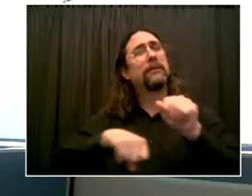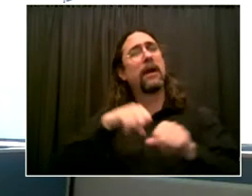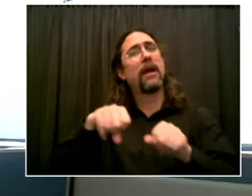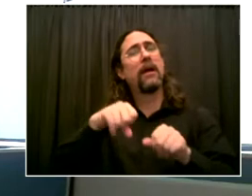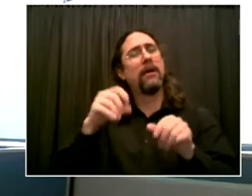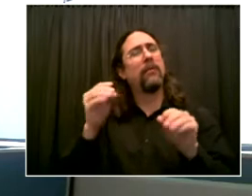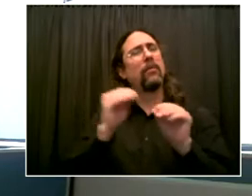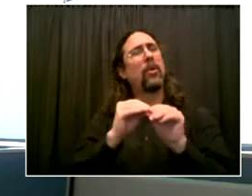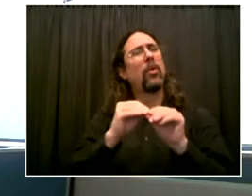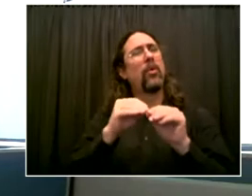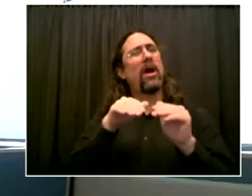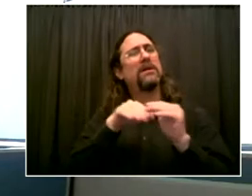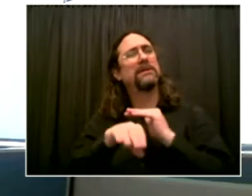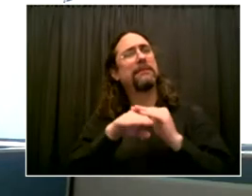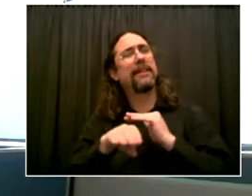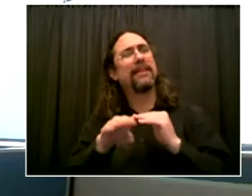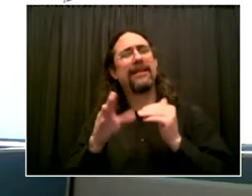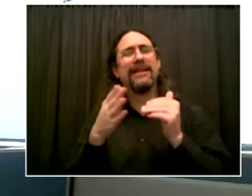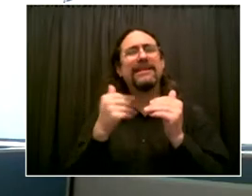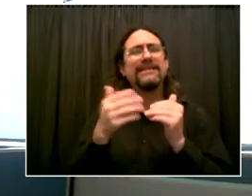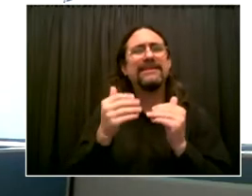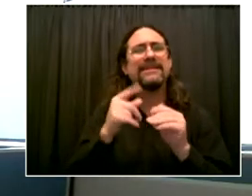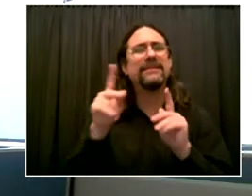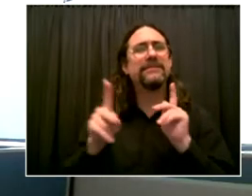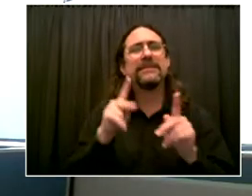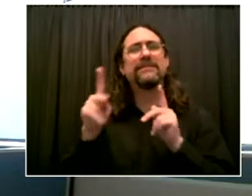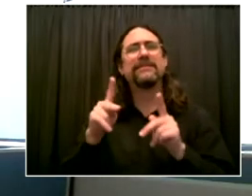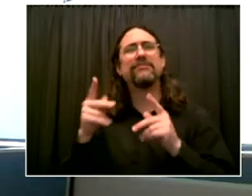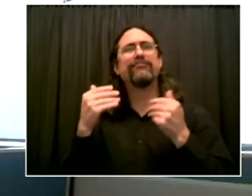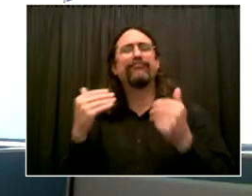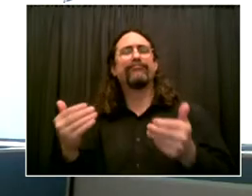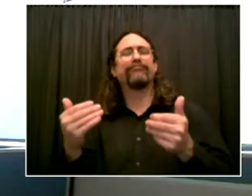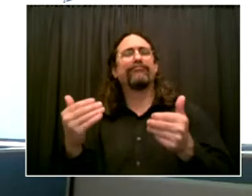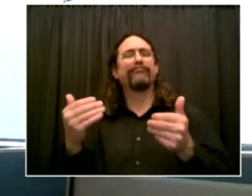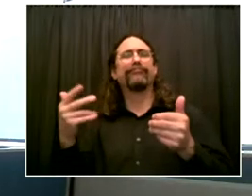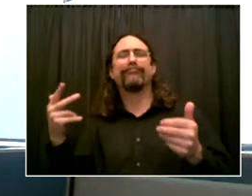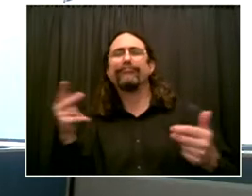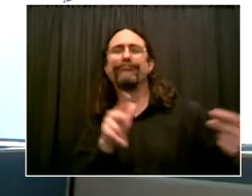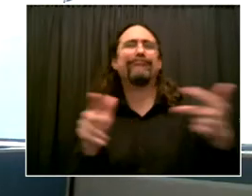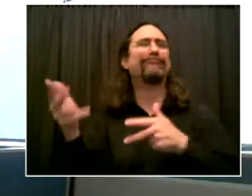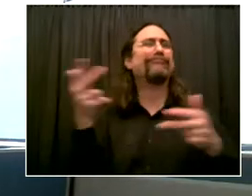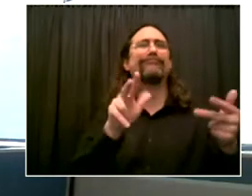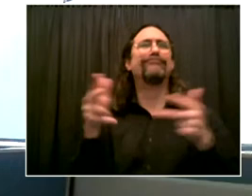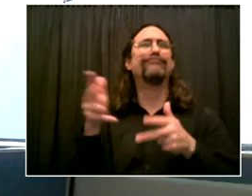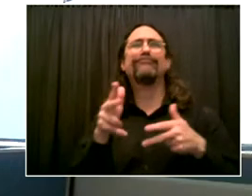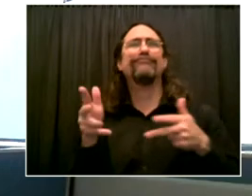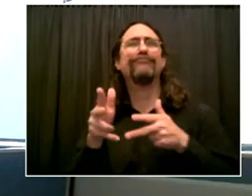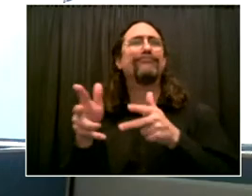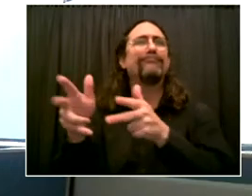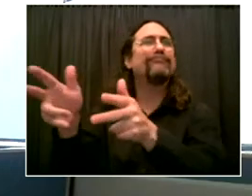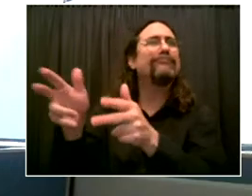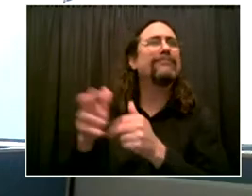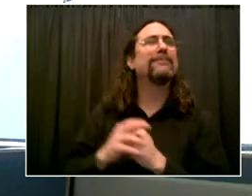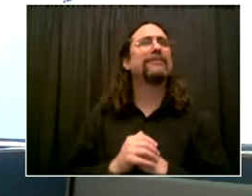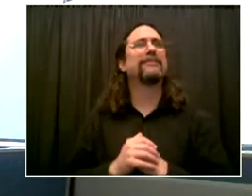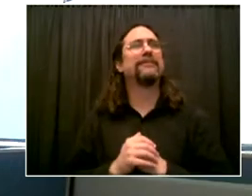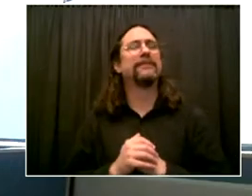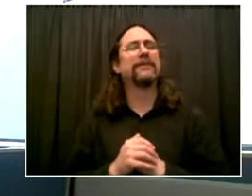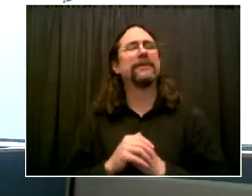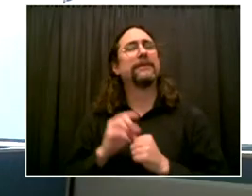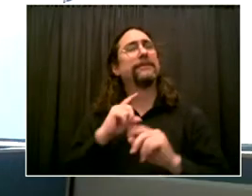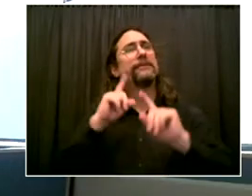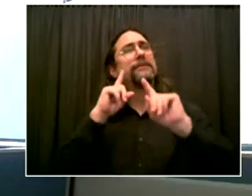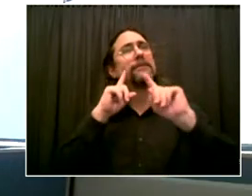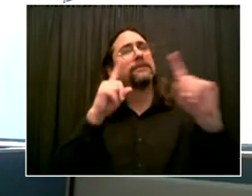experience better for pedestrians. So we chose Netherland Avenue. Um, it's a small street, as you mentioned, it works very well